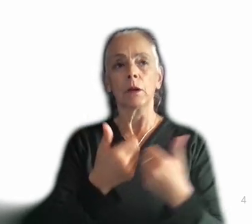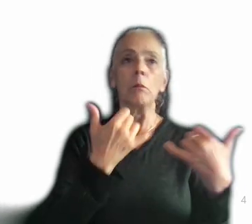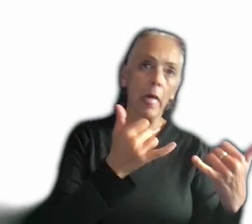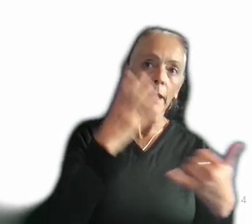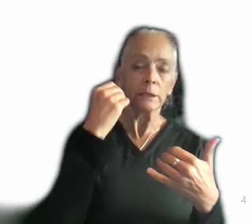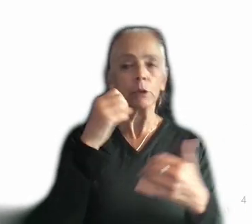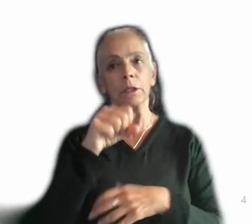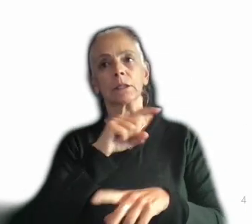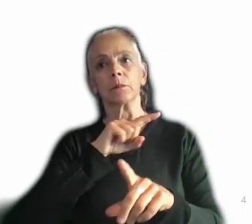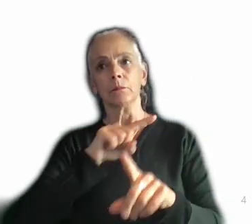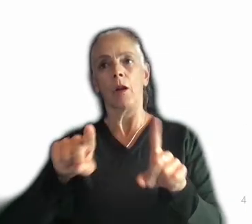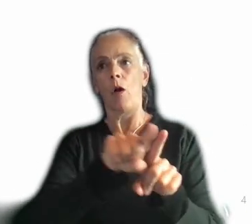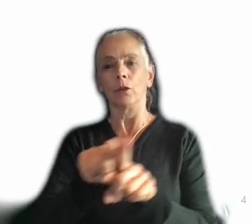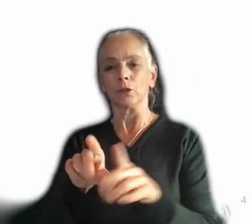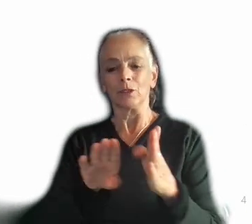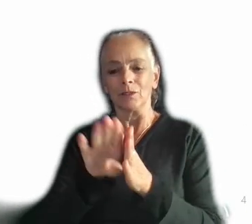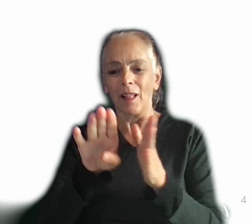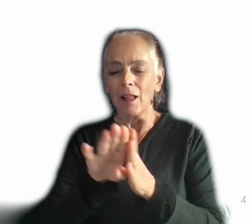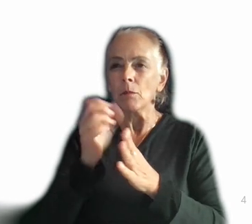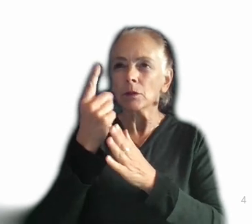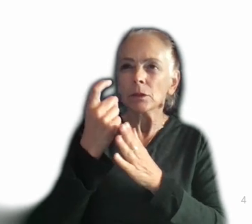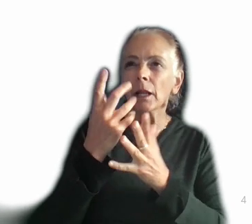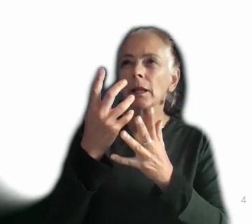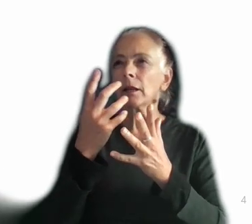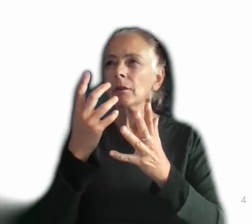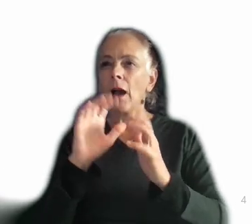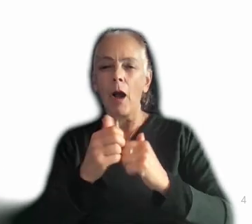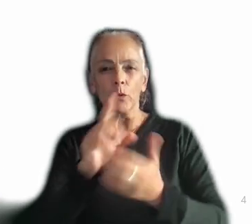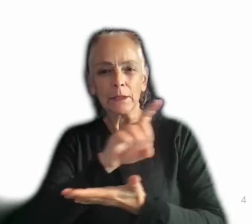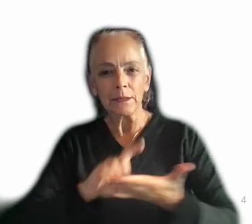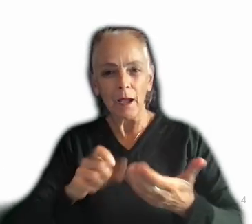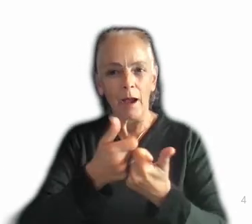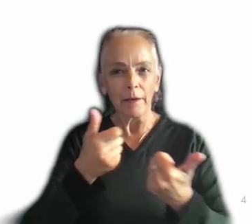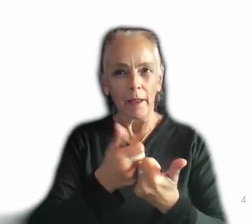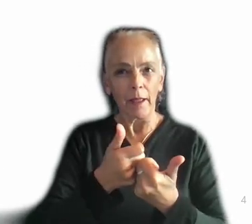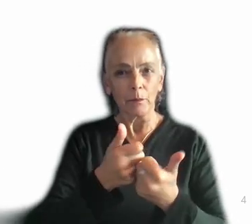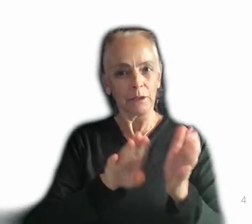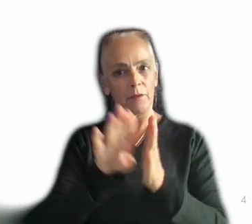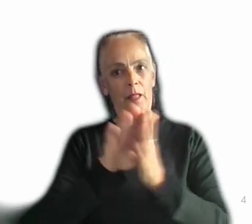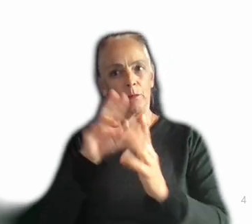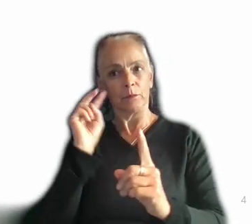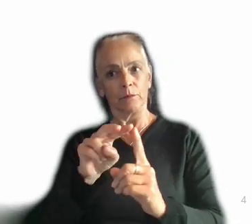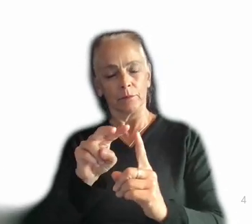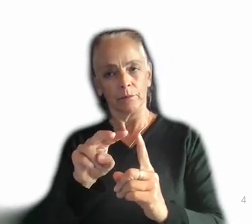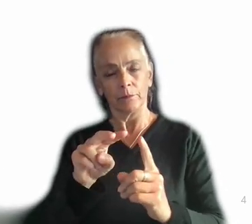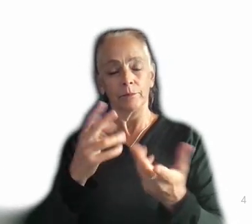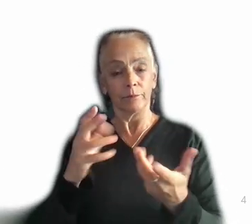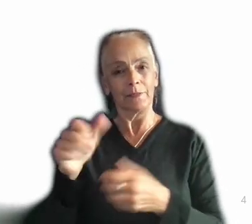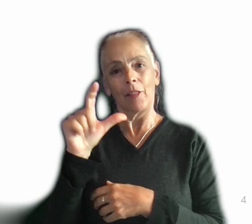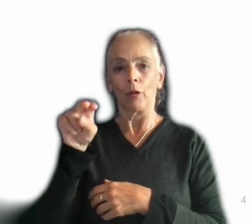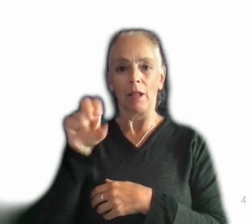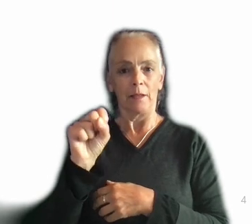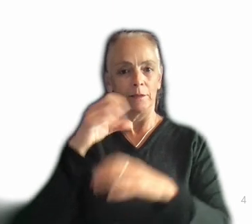develop into understanding how you design them and think about them from a development perspective. That is another lens to apply towards